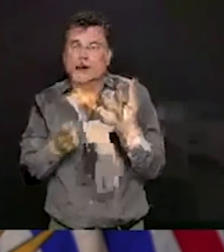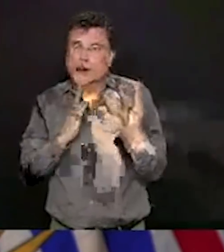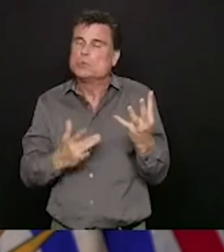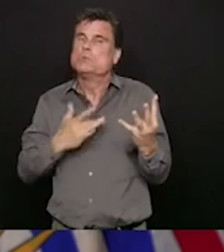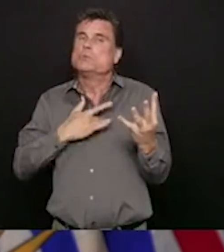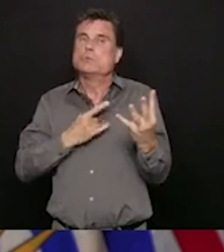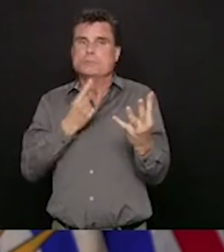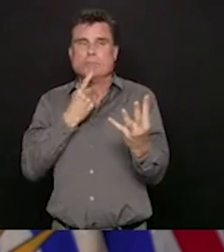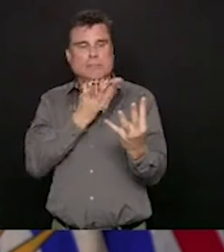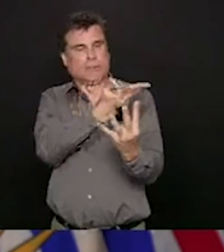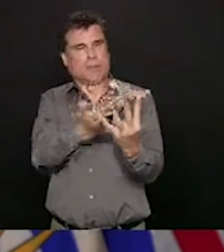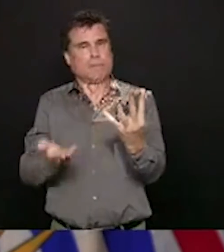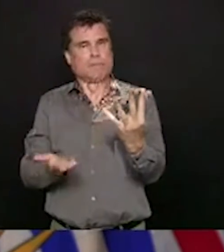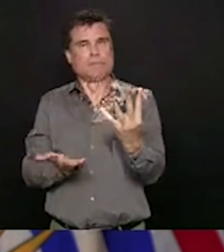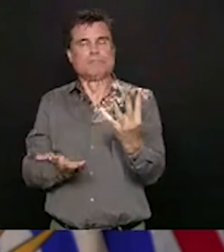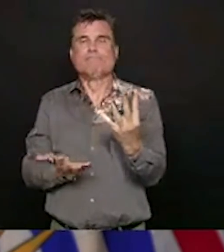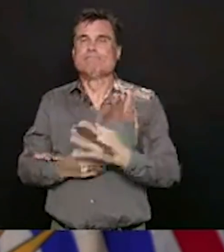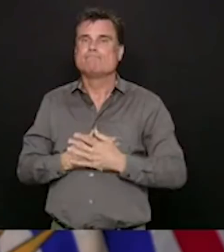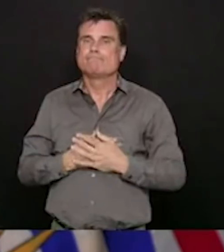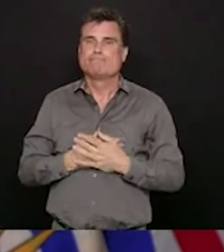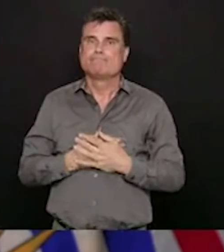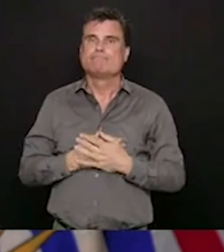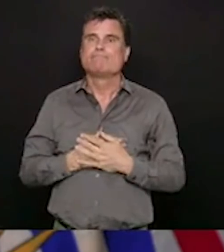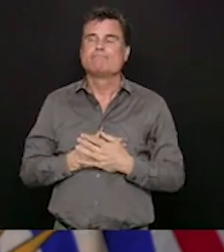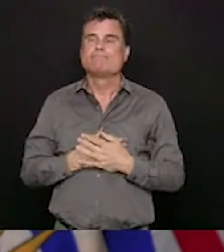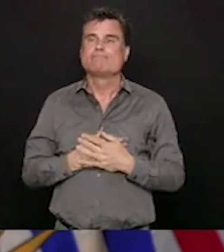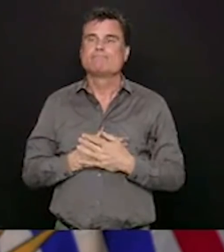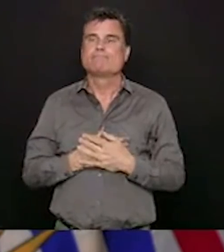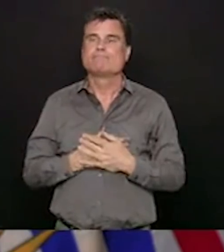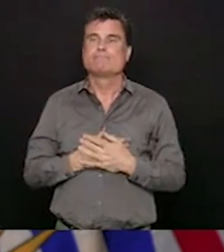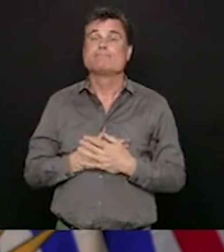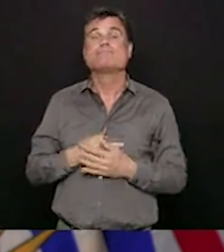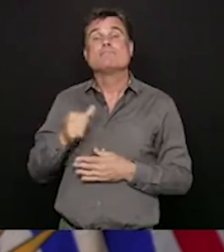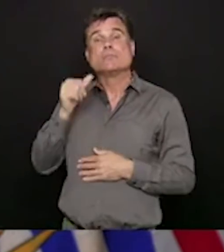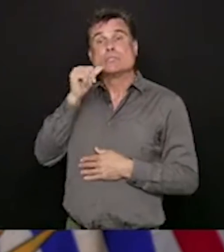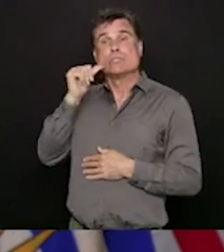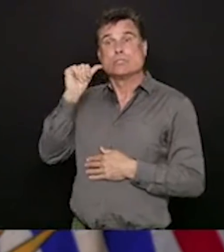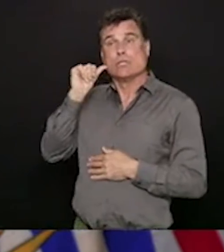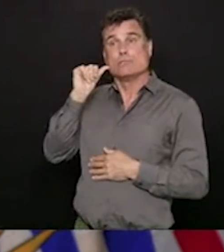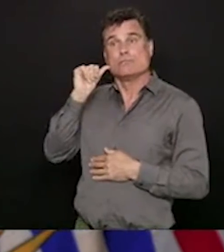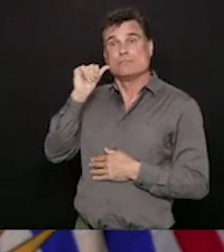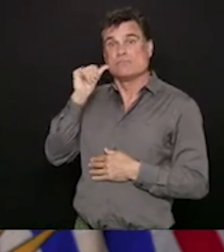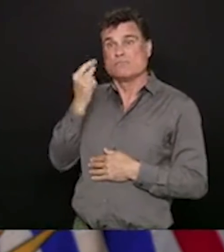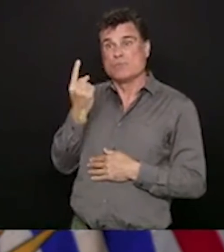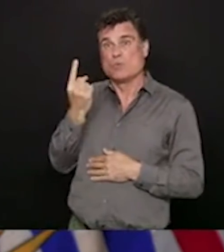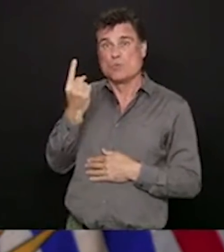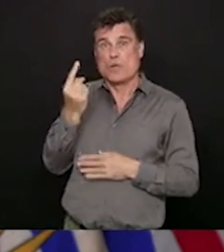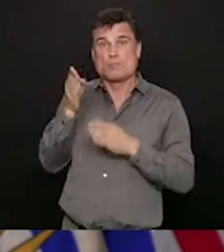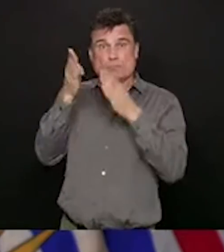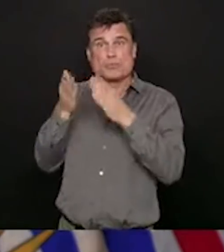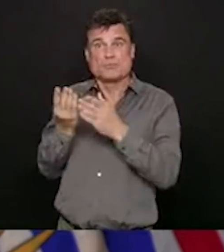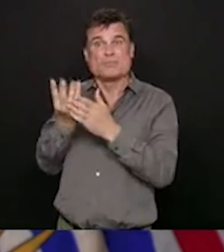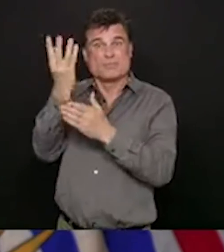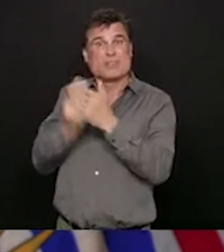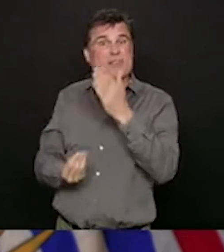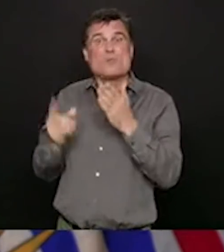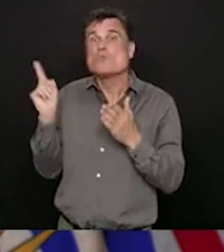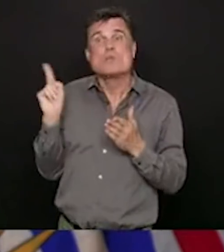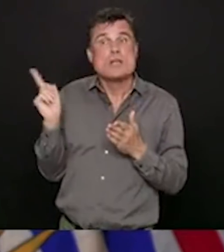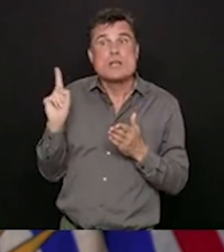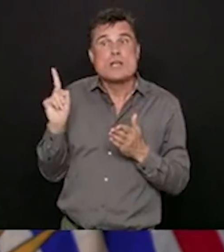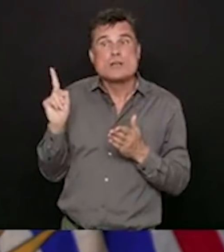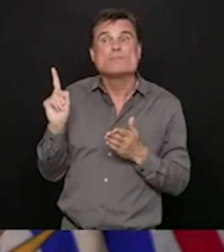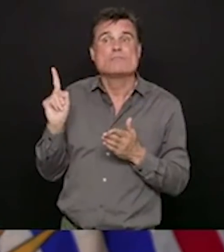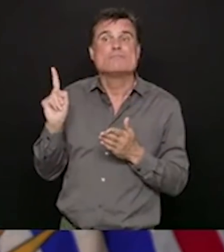health in just a little bit more detail. And that person was a man in his 70s who had been in